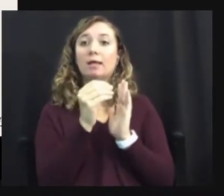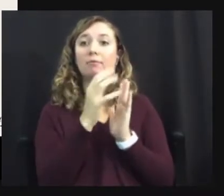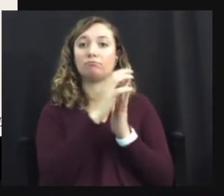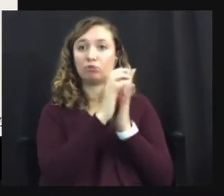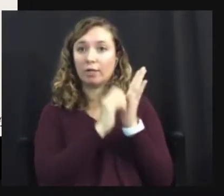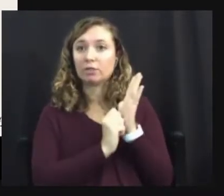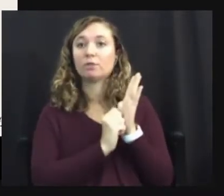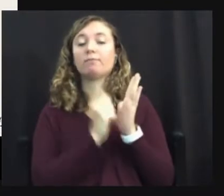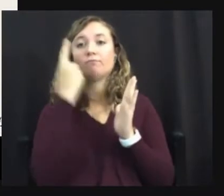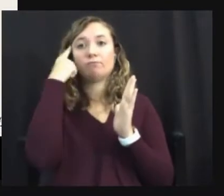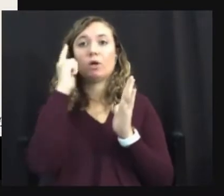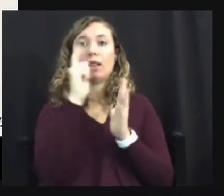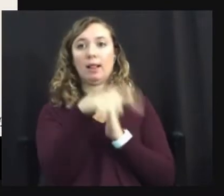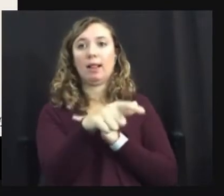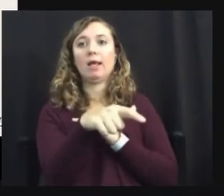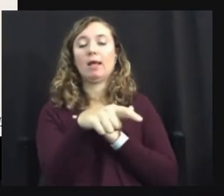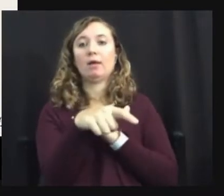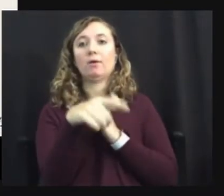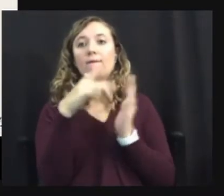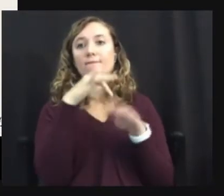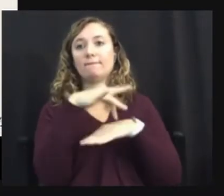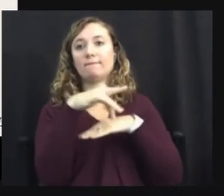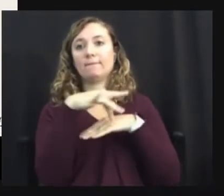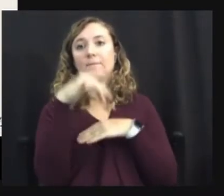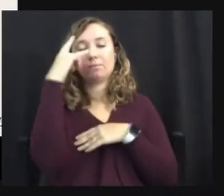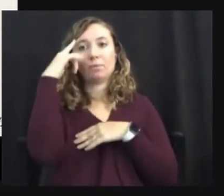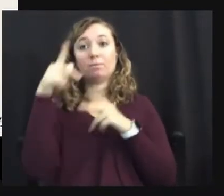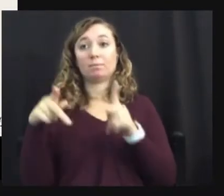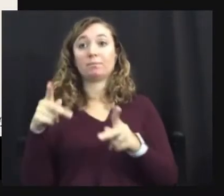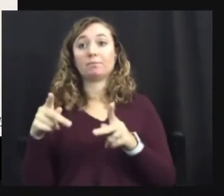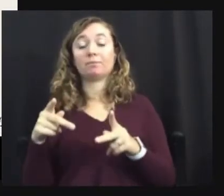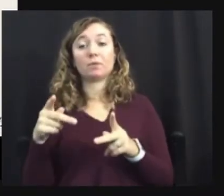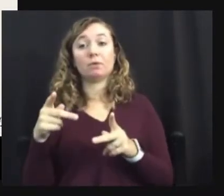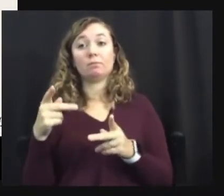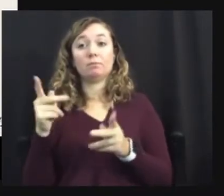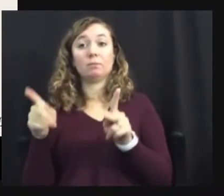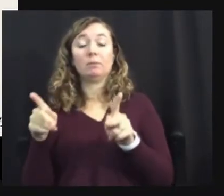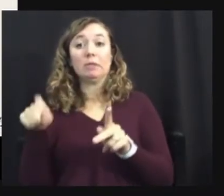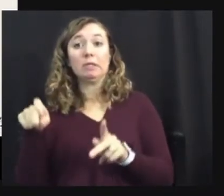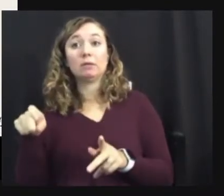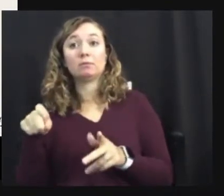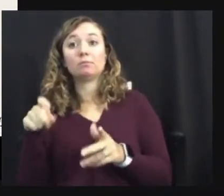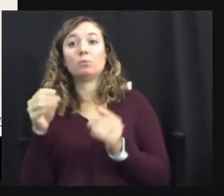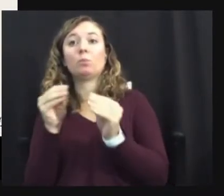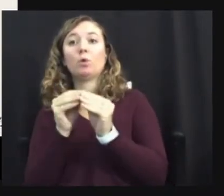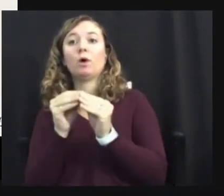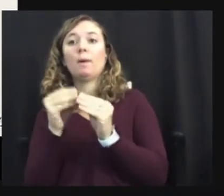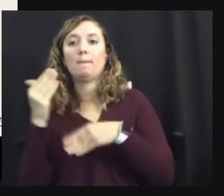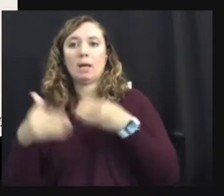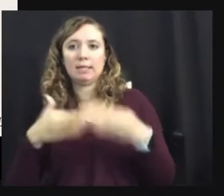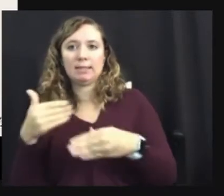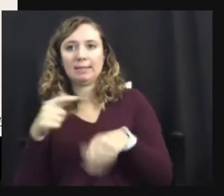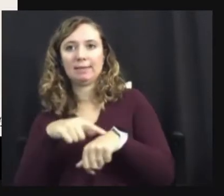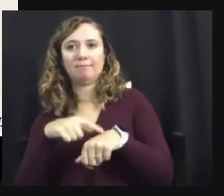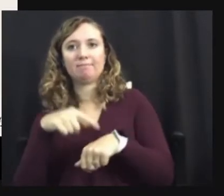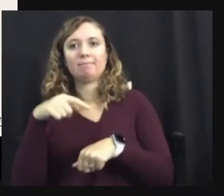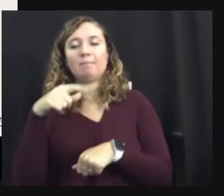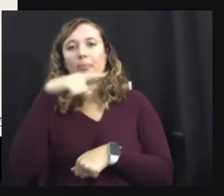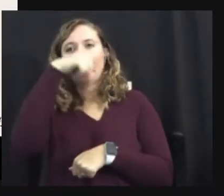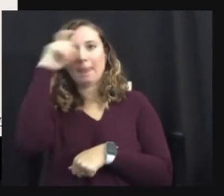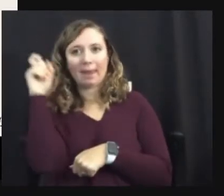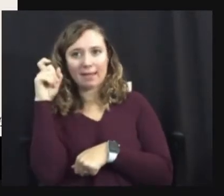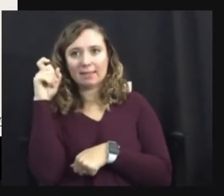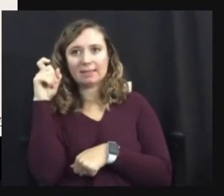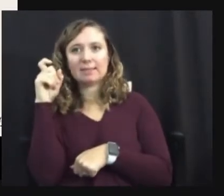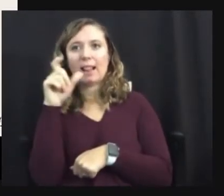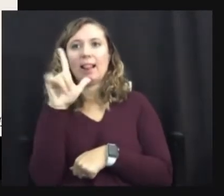slides available after the session. For those who need more time for processing, um, because this is a live stream with a large audience,